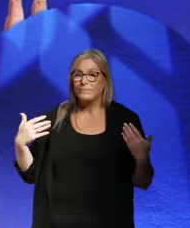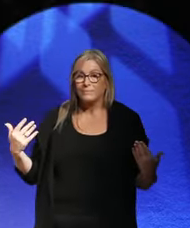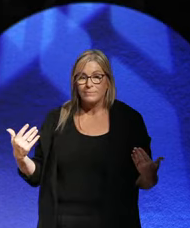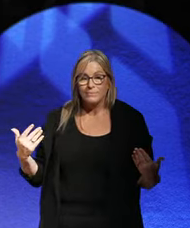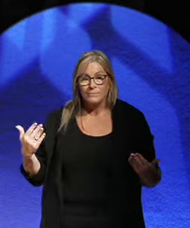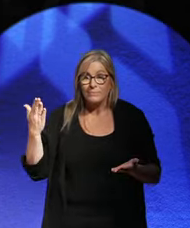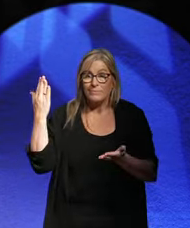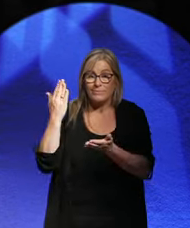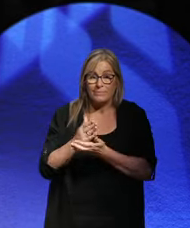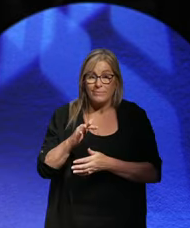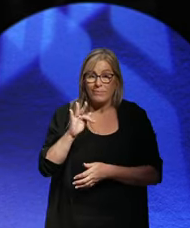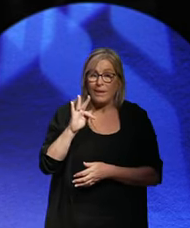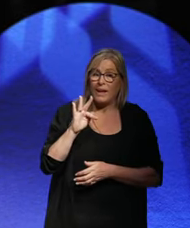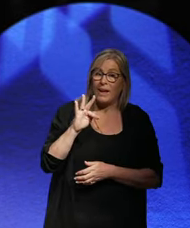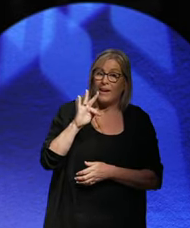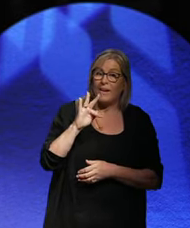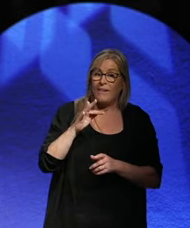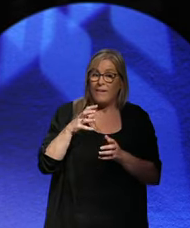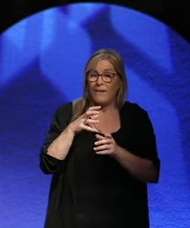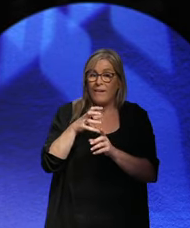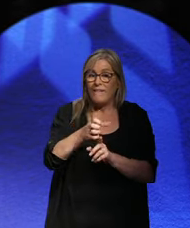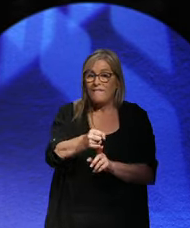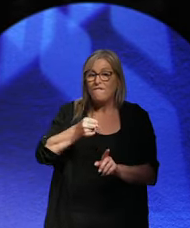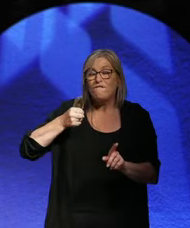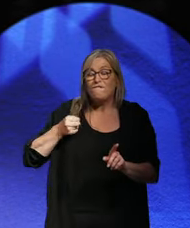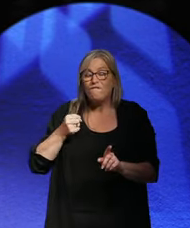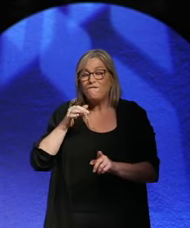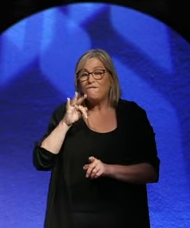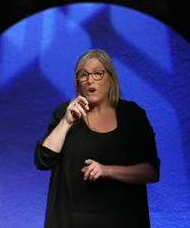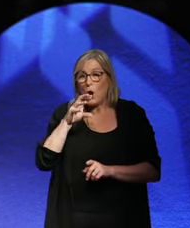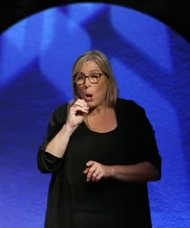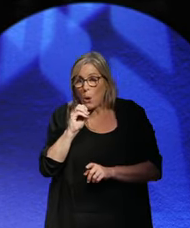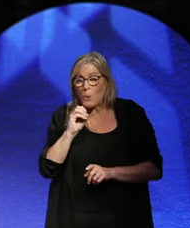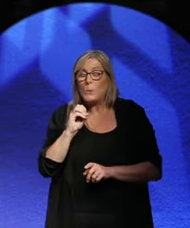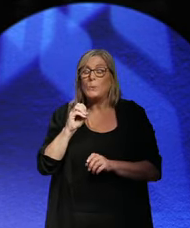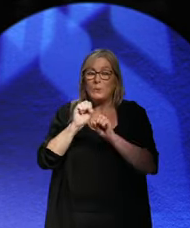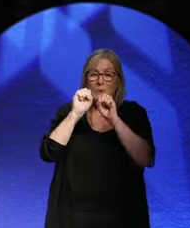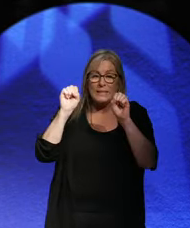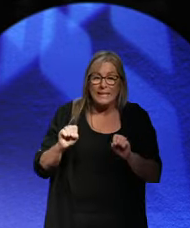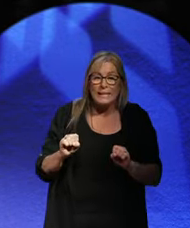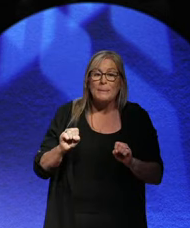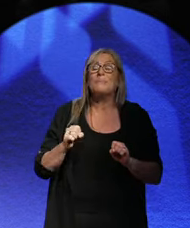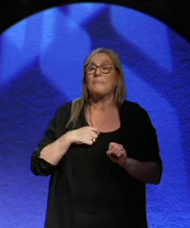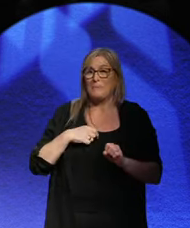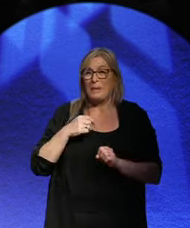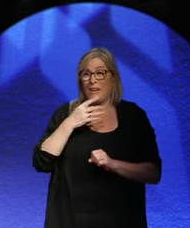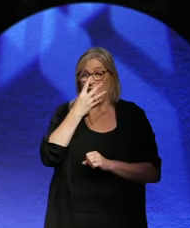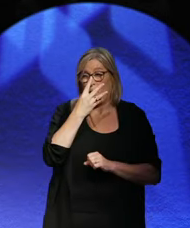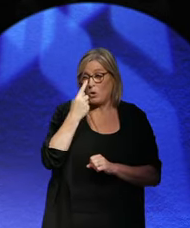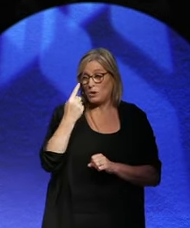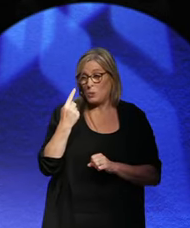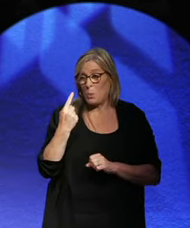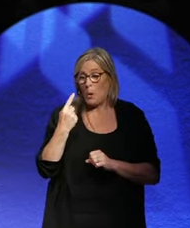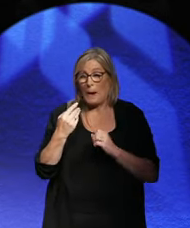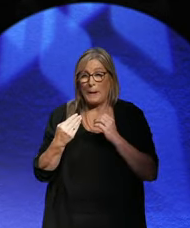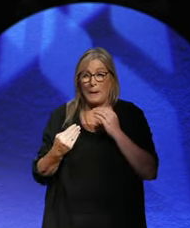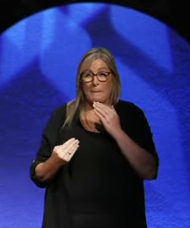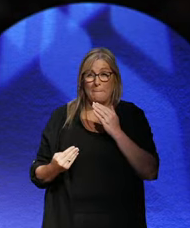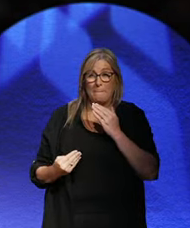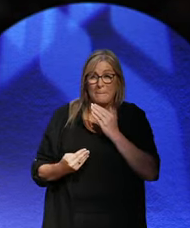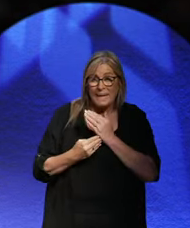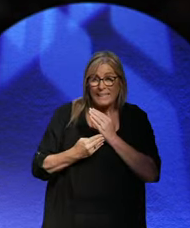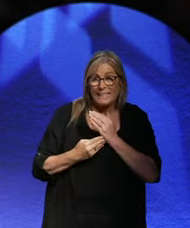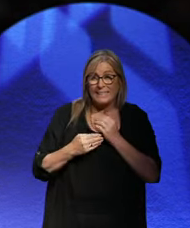effect, a furlough scheme that was costing 41 billion. Sorry, 41 million marks a day.